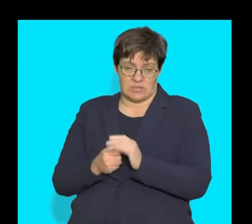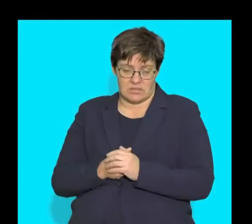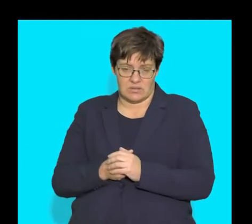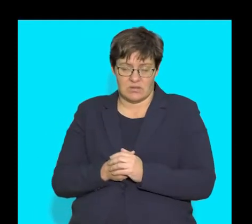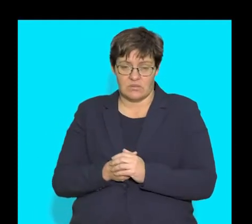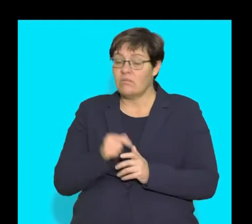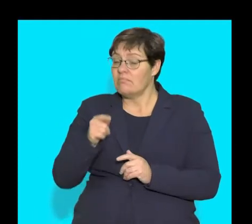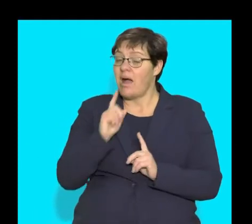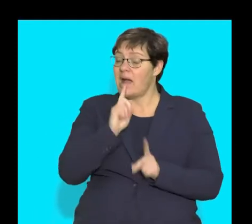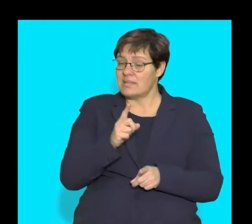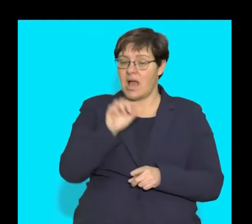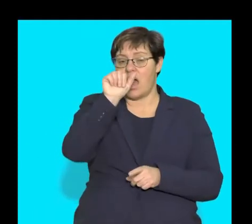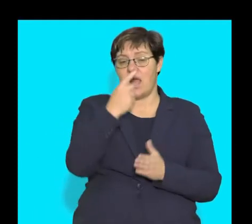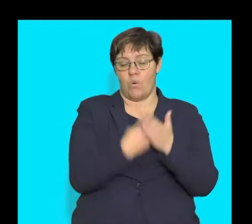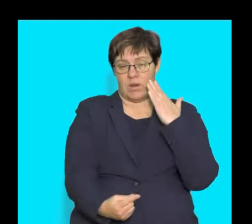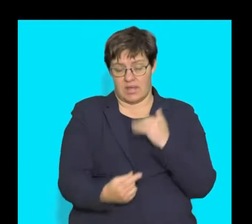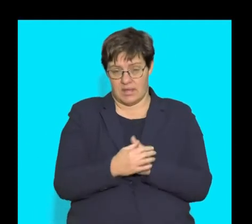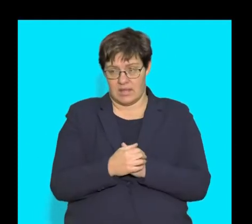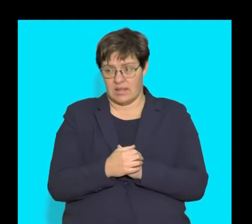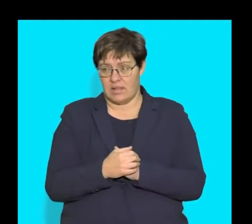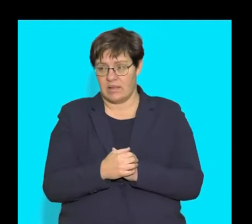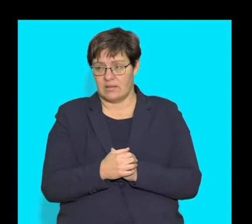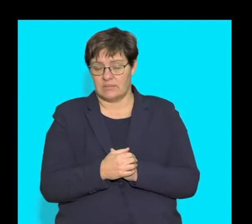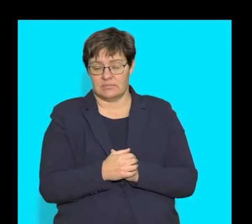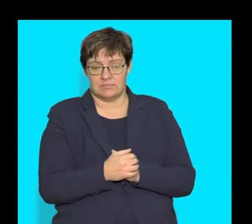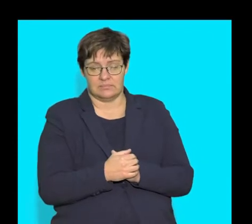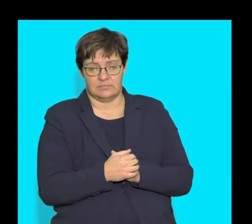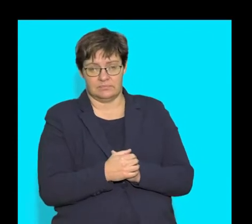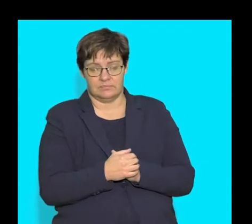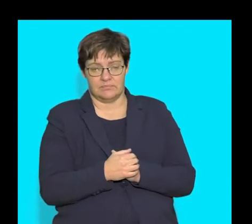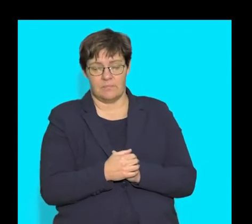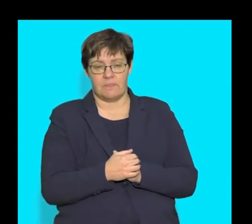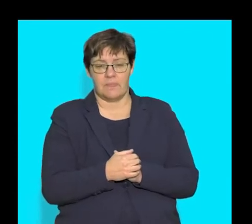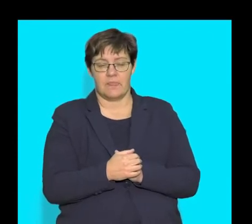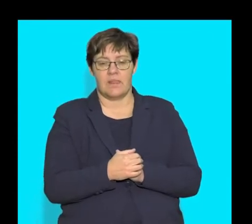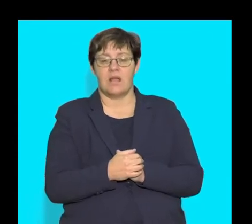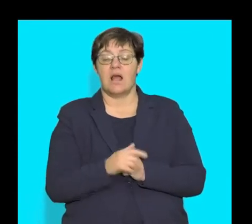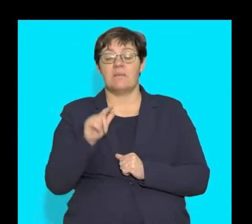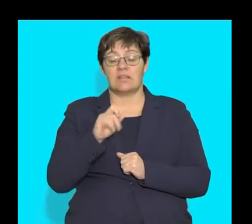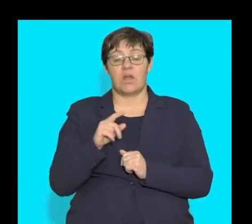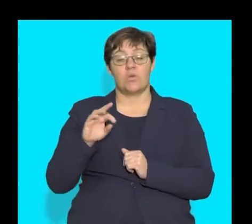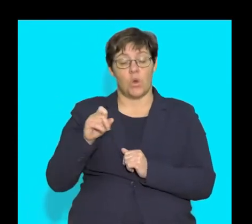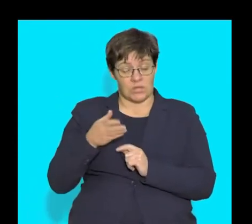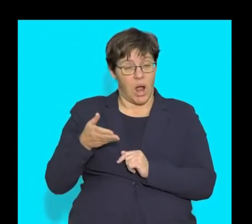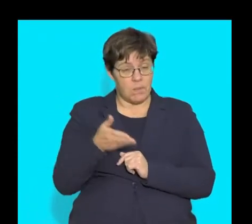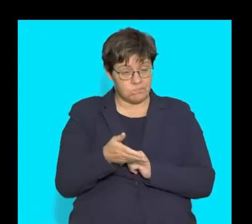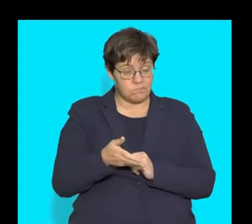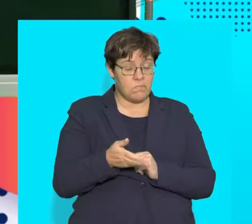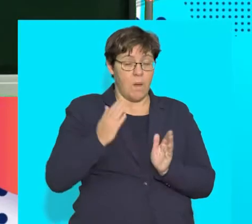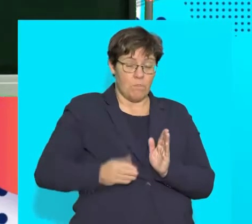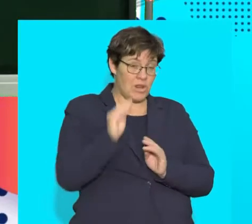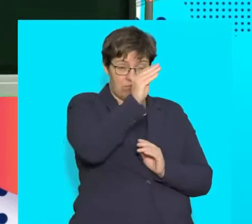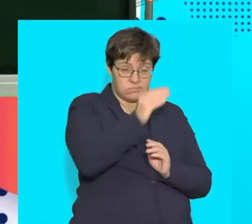absorption. So the answer here will be A only and not B. The lymphatic nodes are present